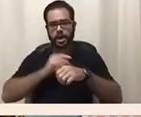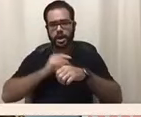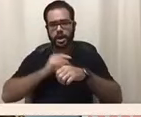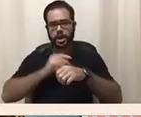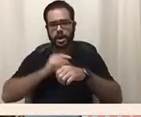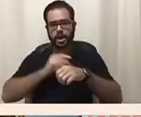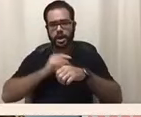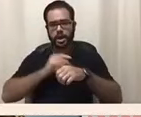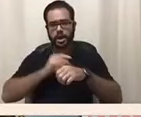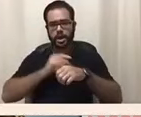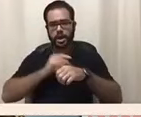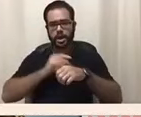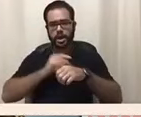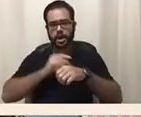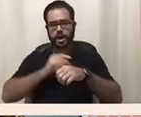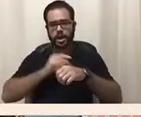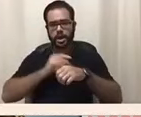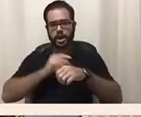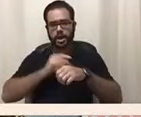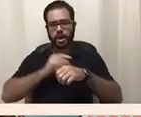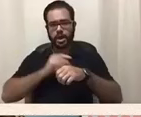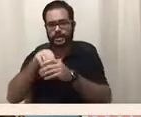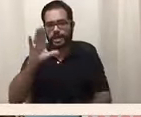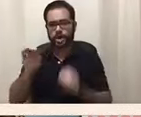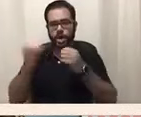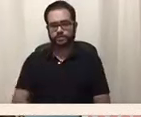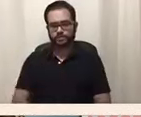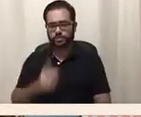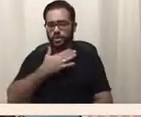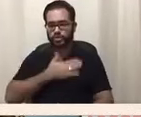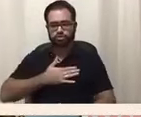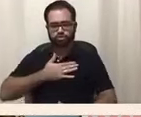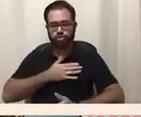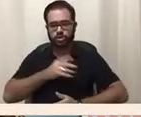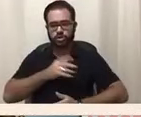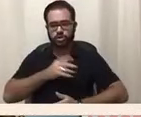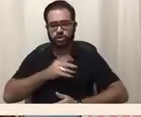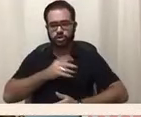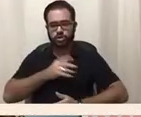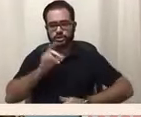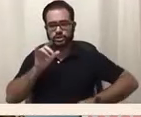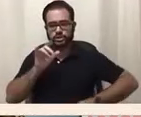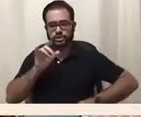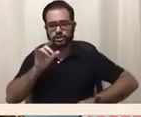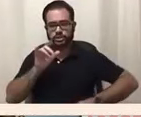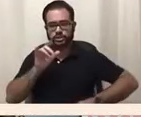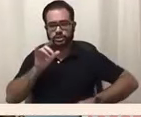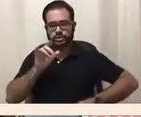virtual session at the 2020 Family Cafe conference.